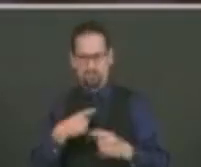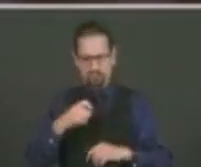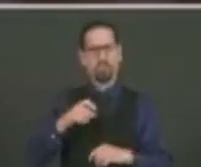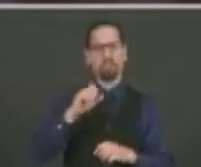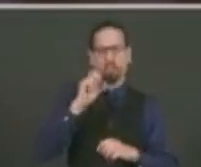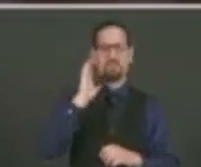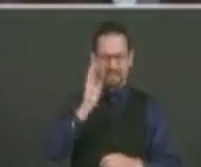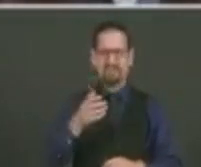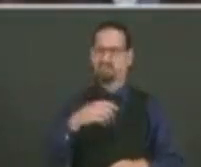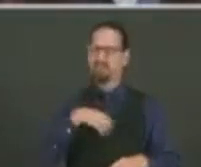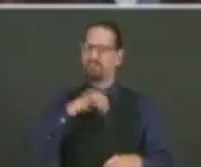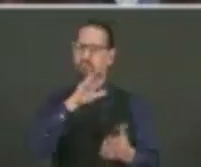is where it should be. Thank you, Governor.